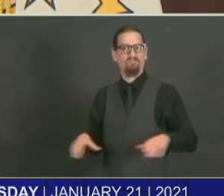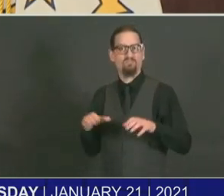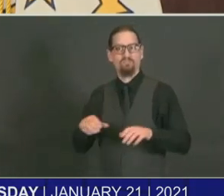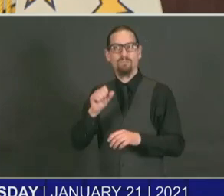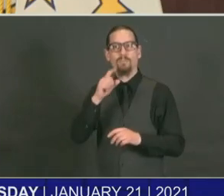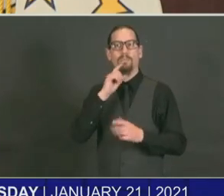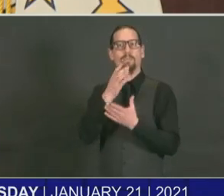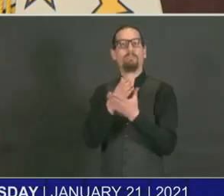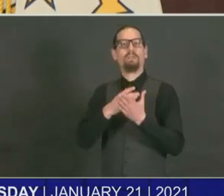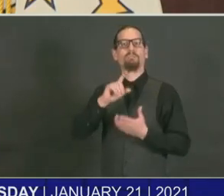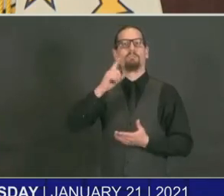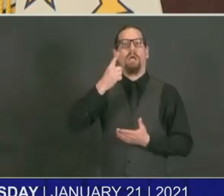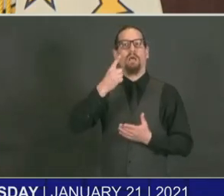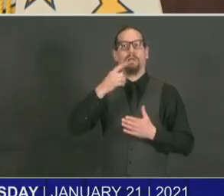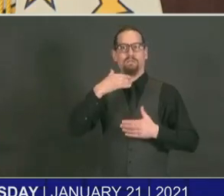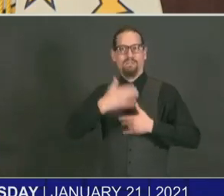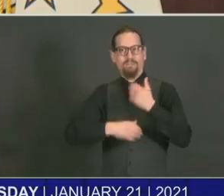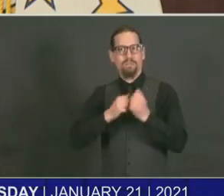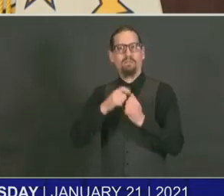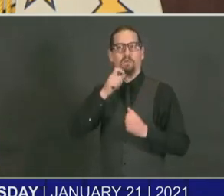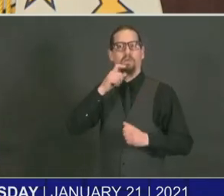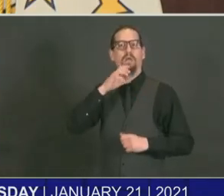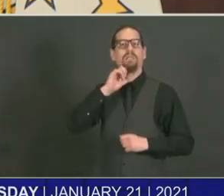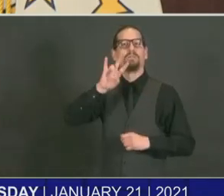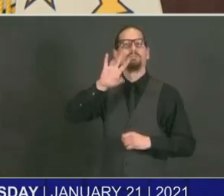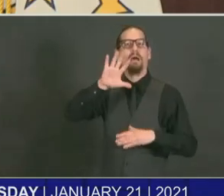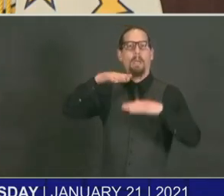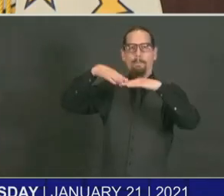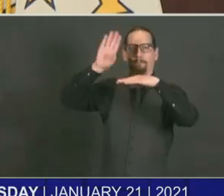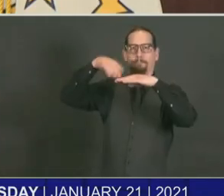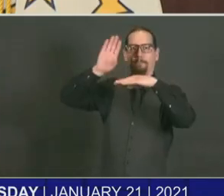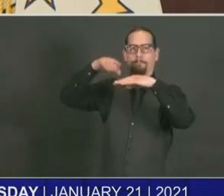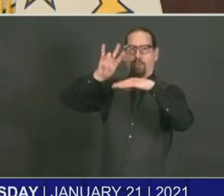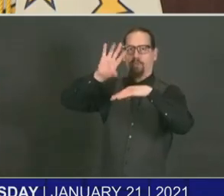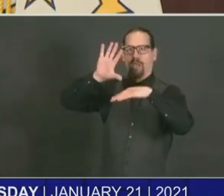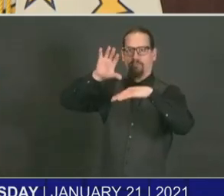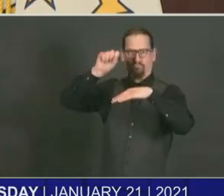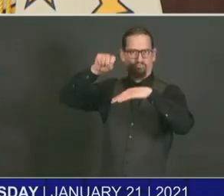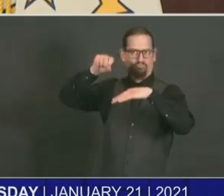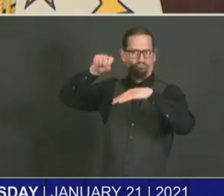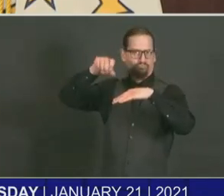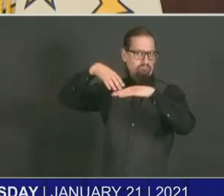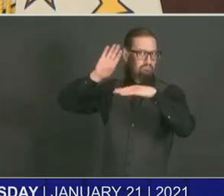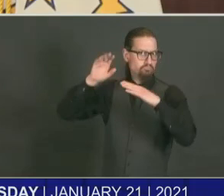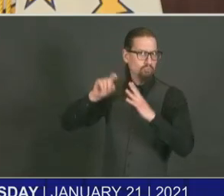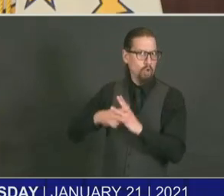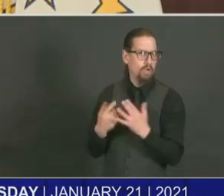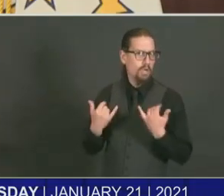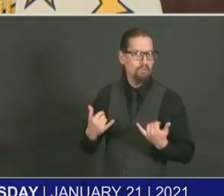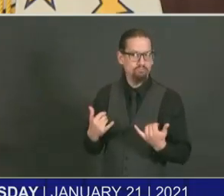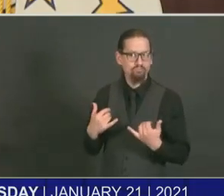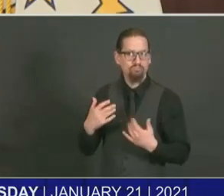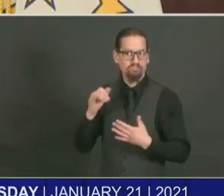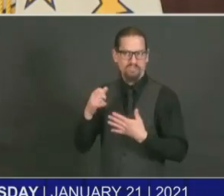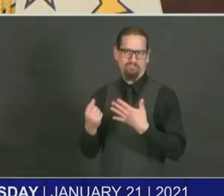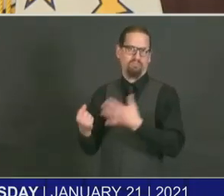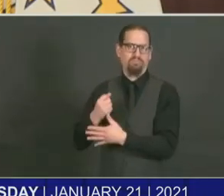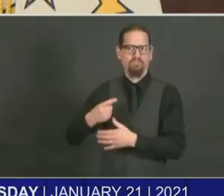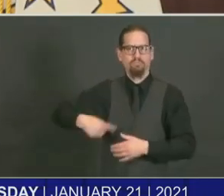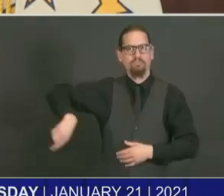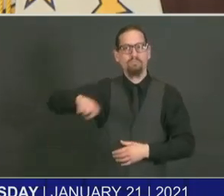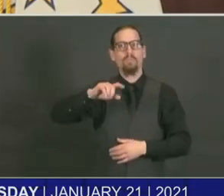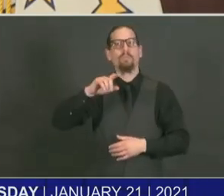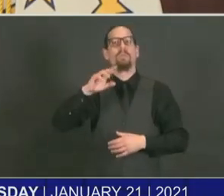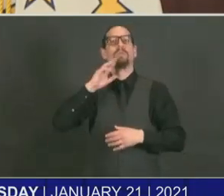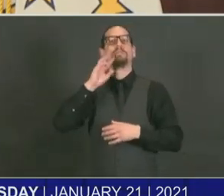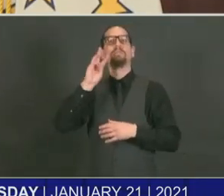75 years old and older. So we are prioritizing 65 years of age and older, but we're starting with those 75 given that they really do